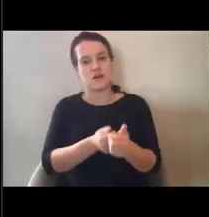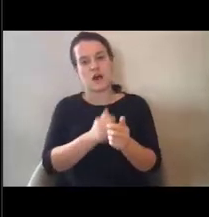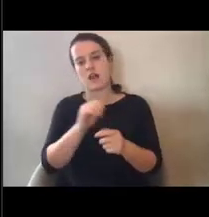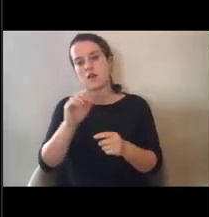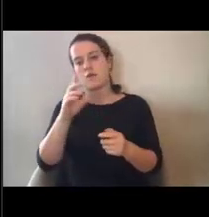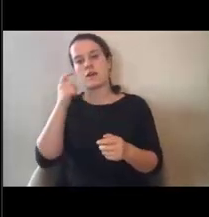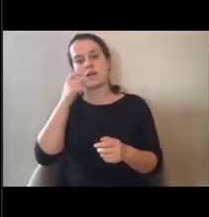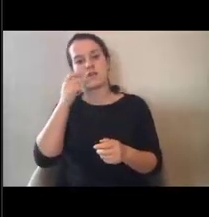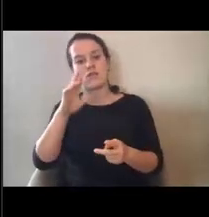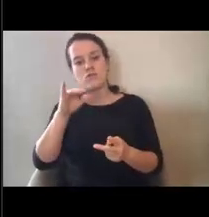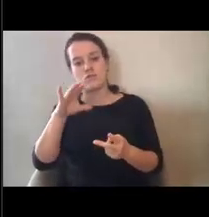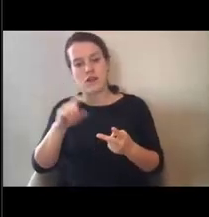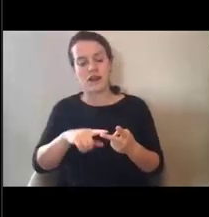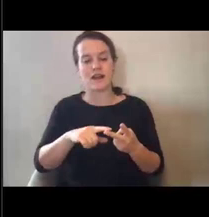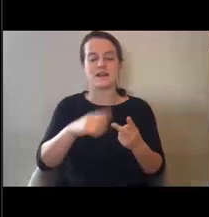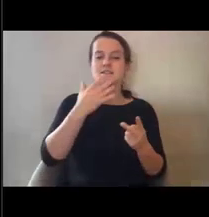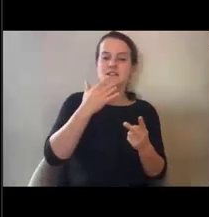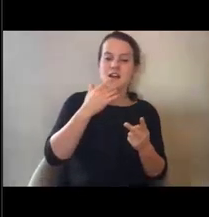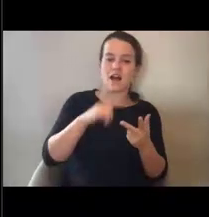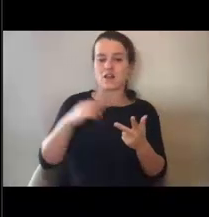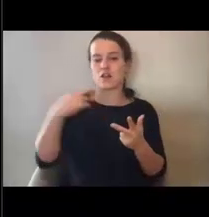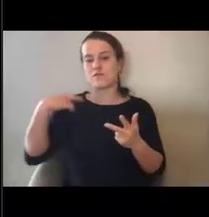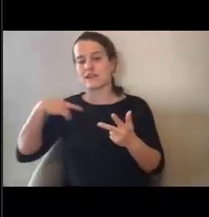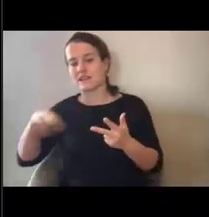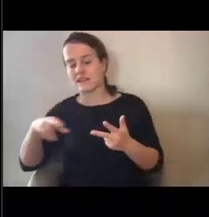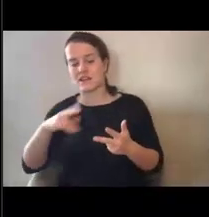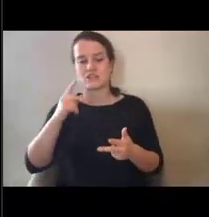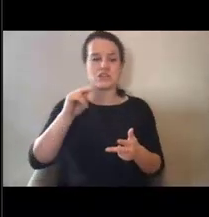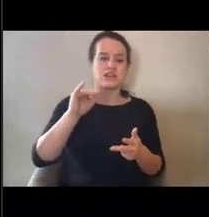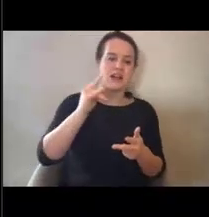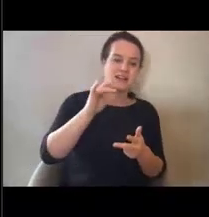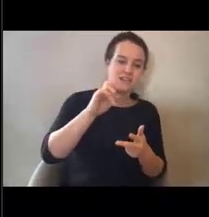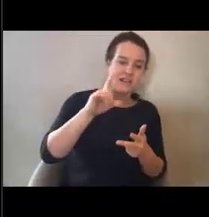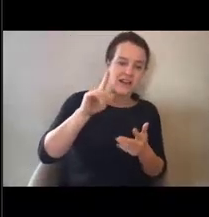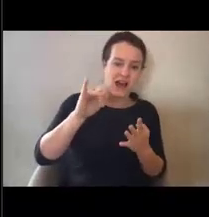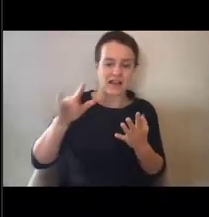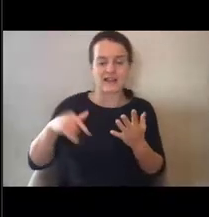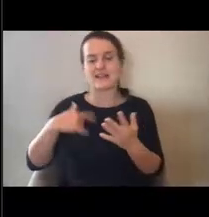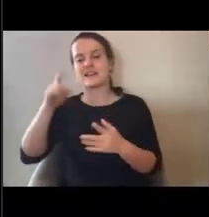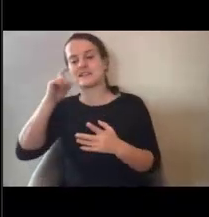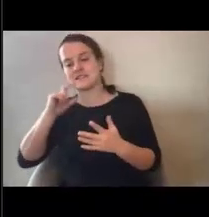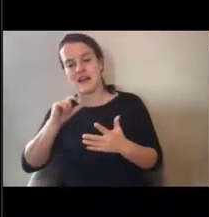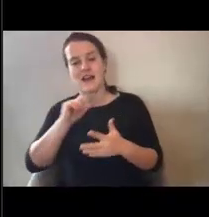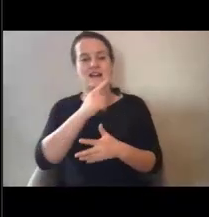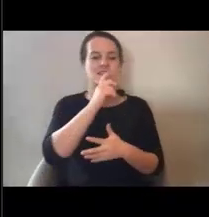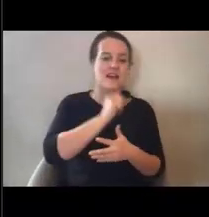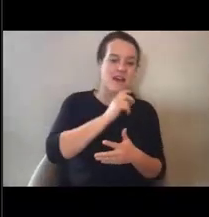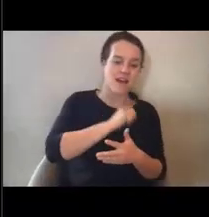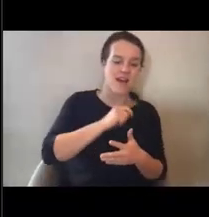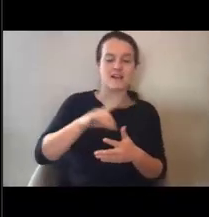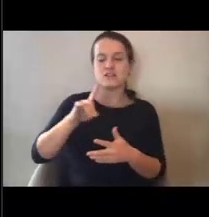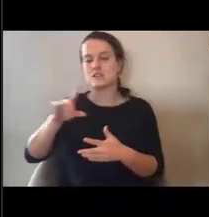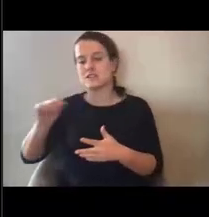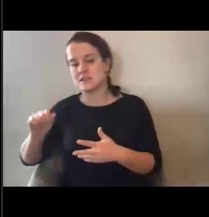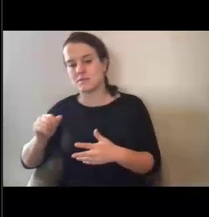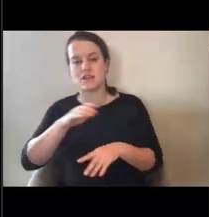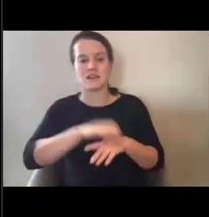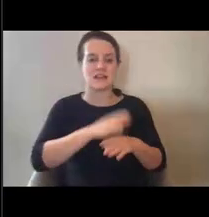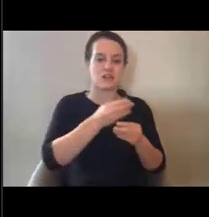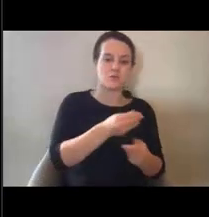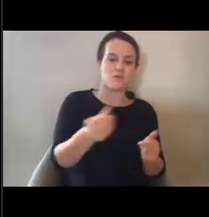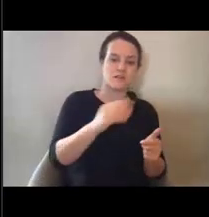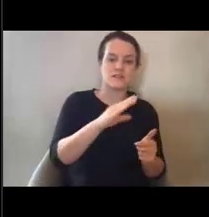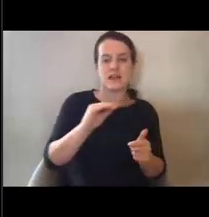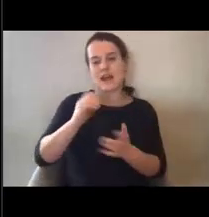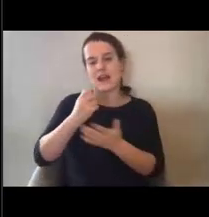color, religion, nationality, sex, age, disability, English proficiency, and economic status.